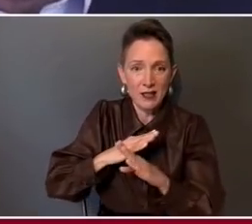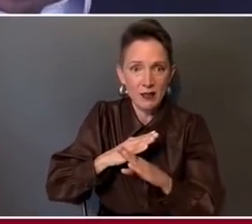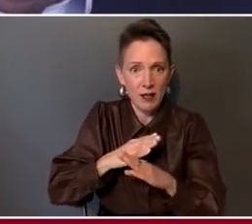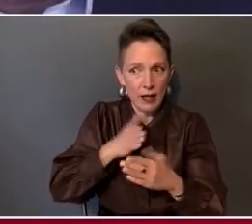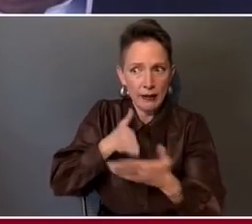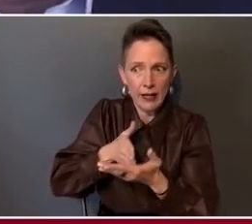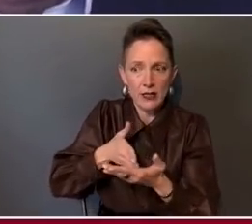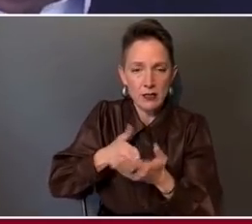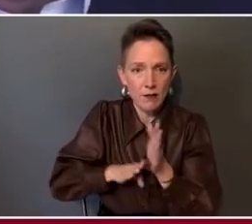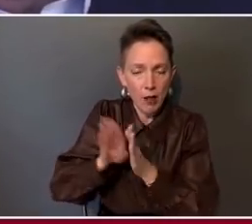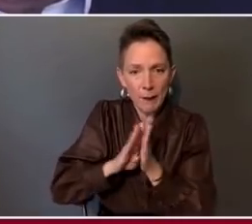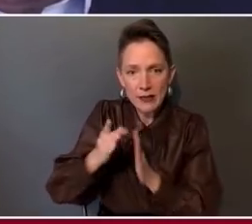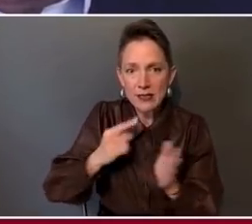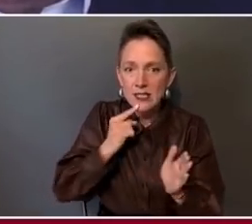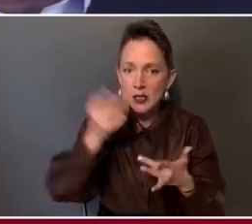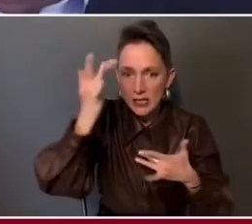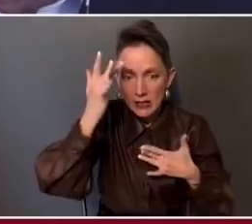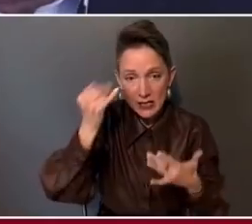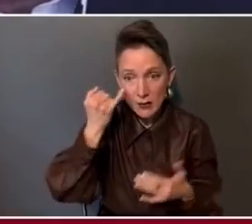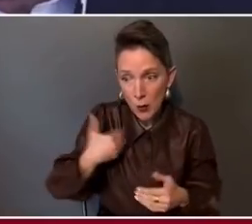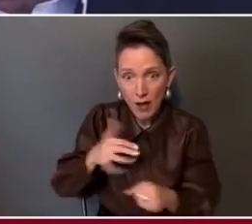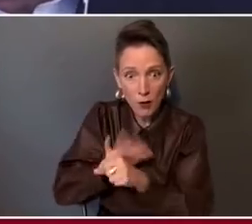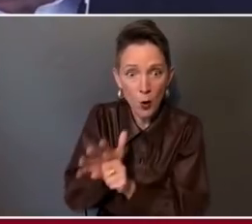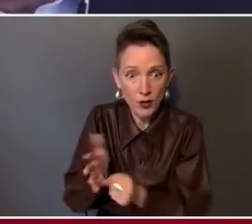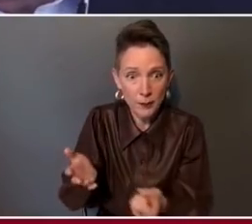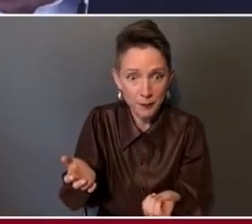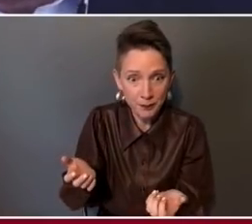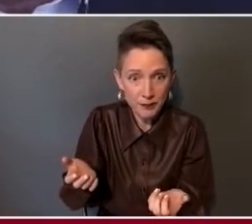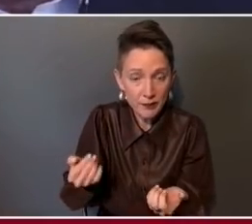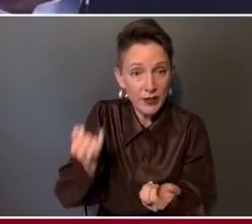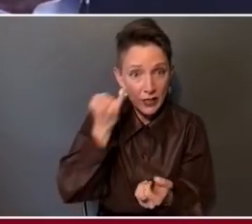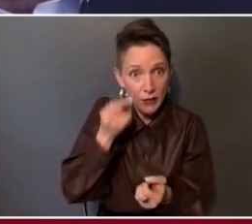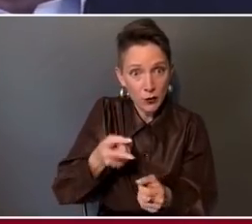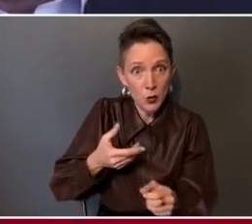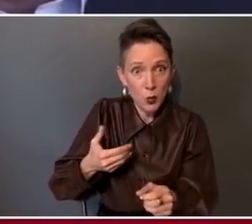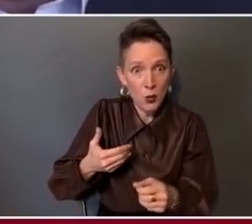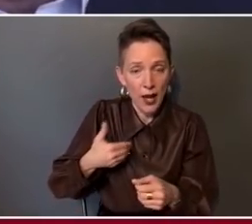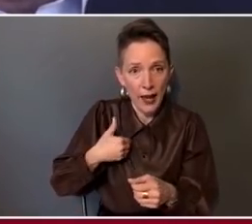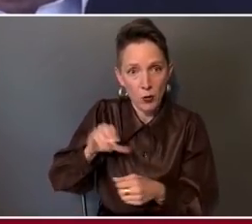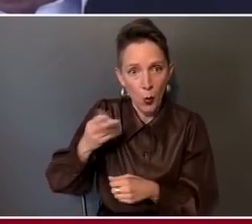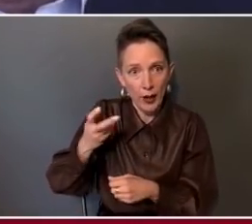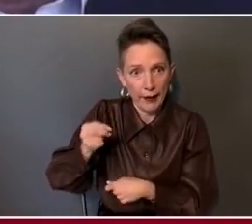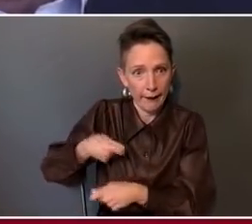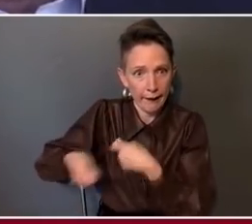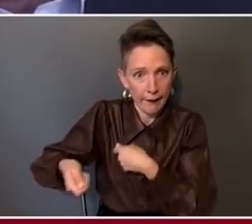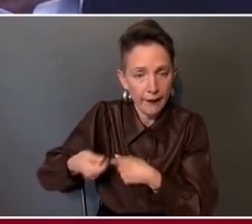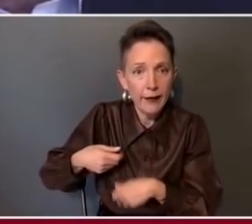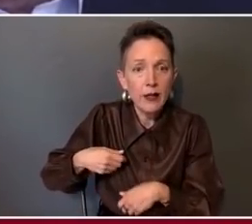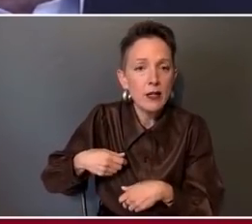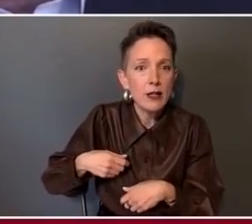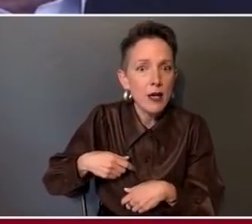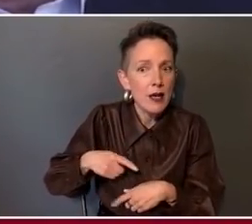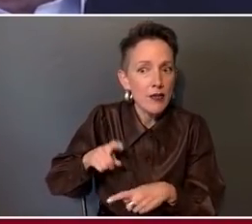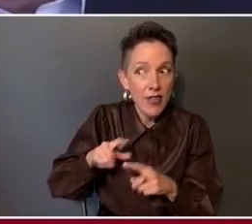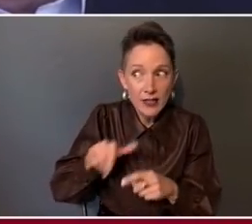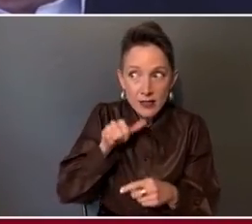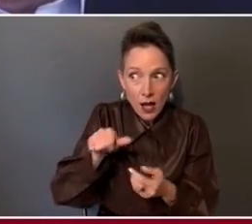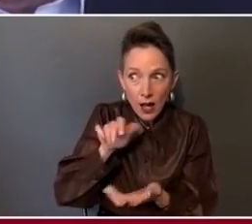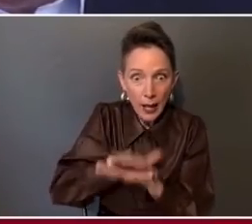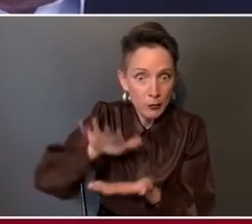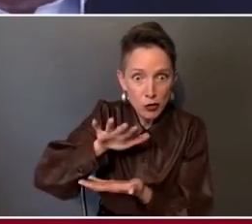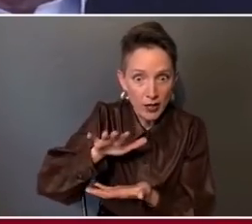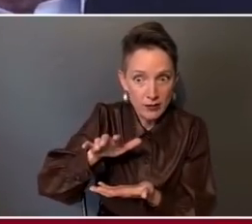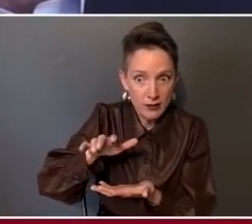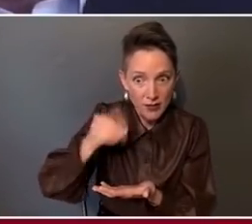and even dying, if you get COVID, if you're an organ recipient. Now, you know what? That's not abstract if you're one of those